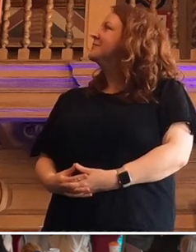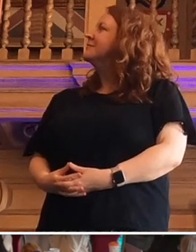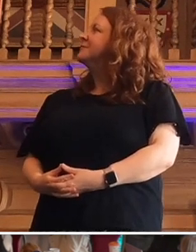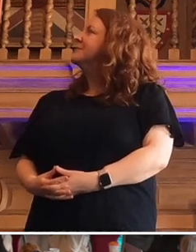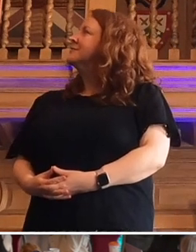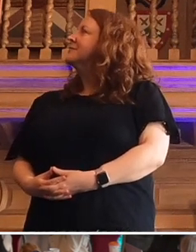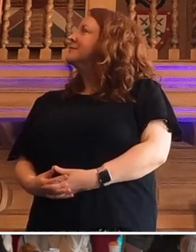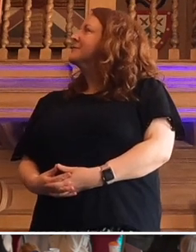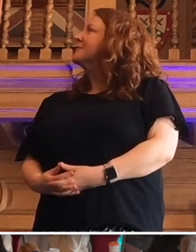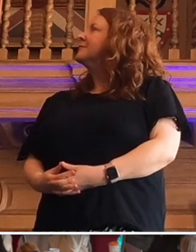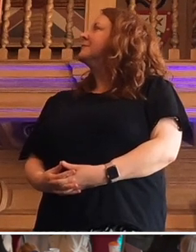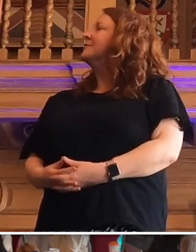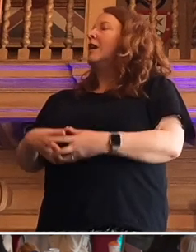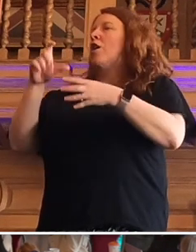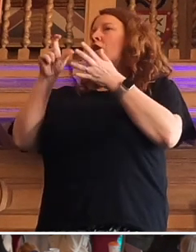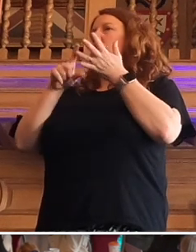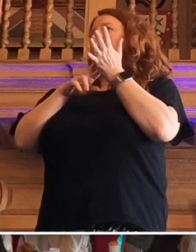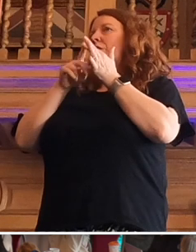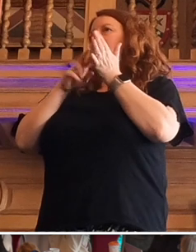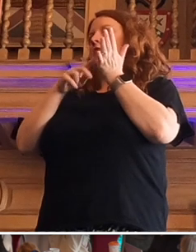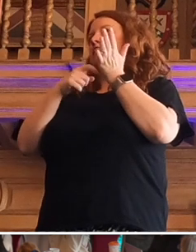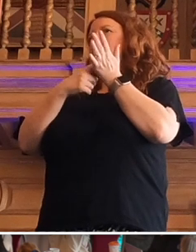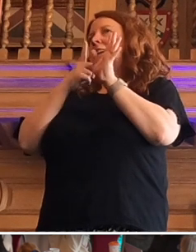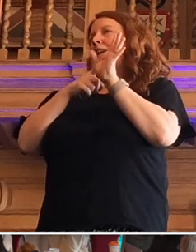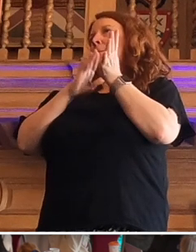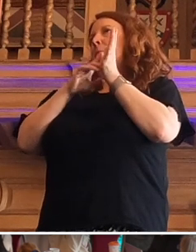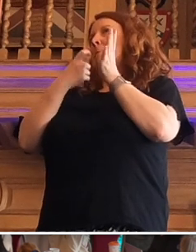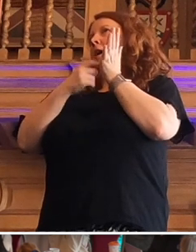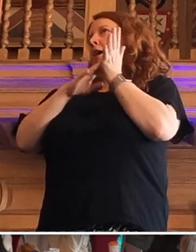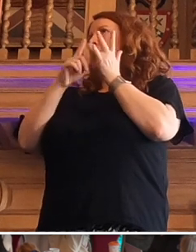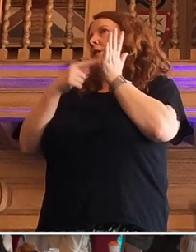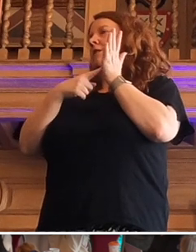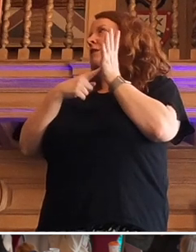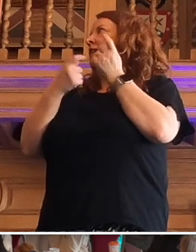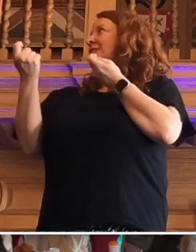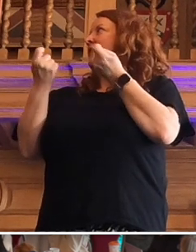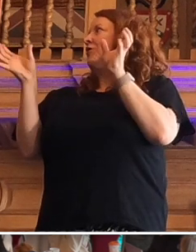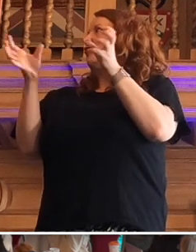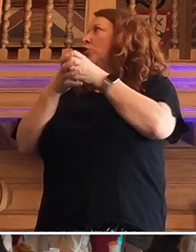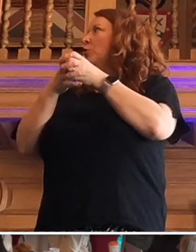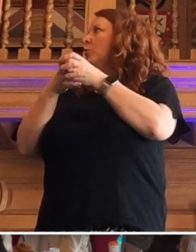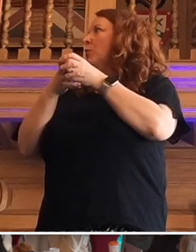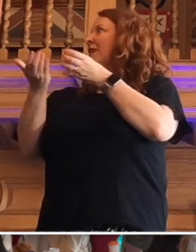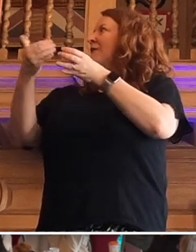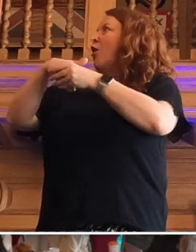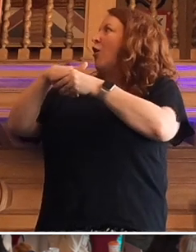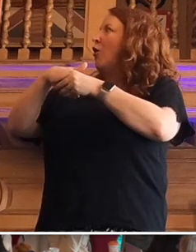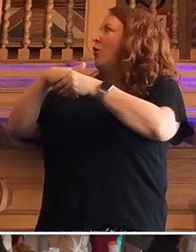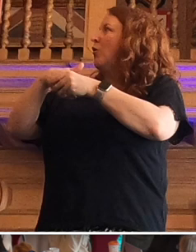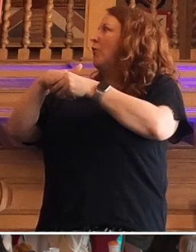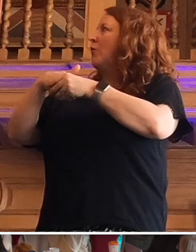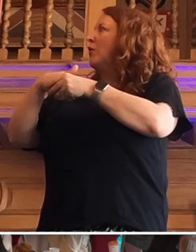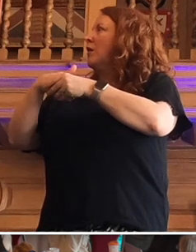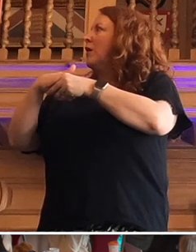Coventry Marmot Steering Group got the police, OHID, all of these